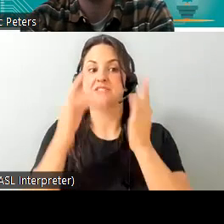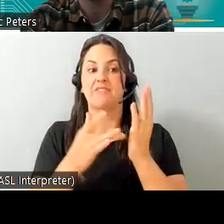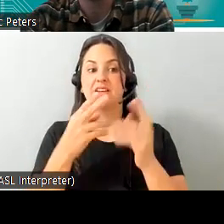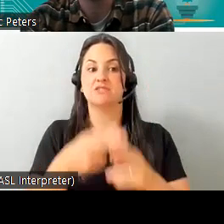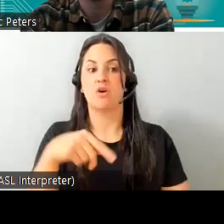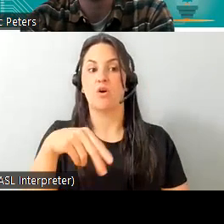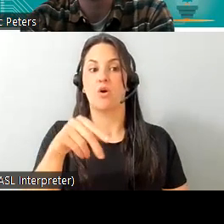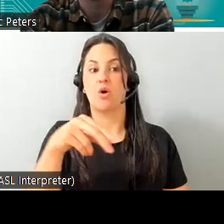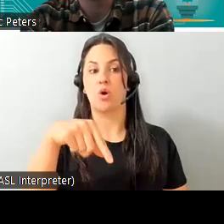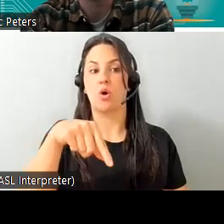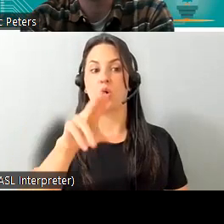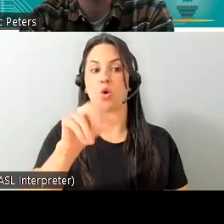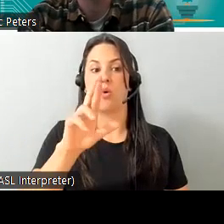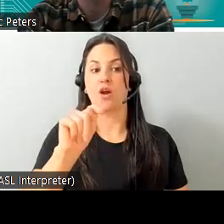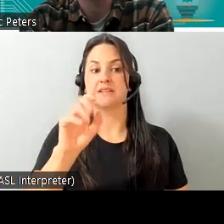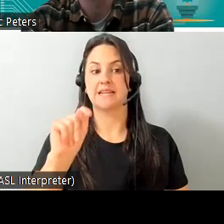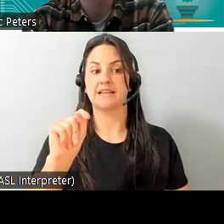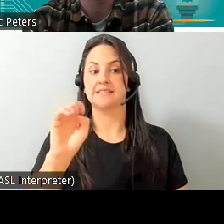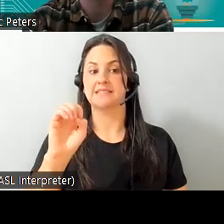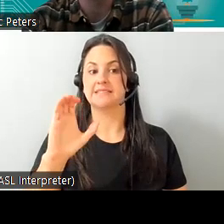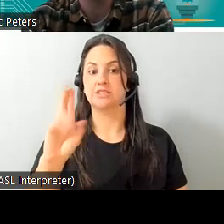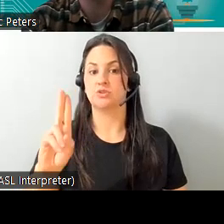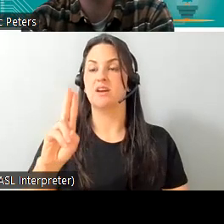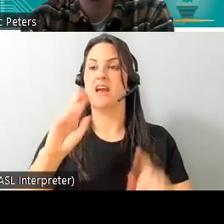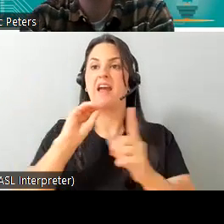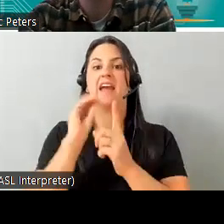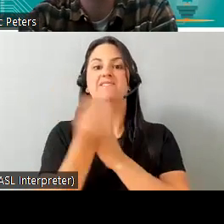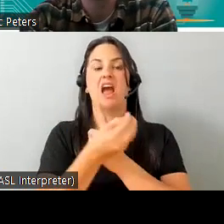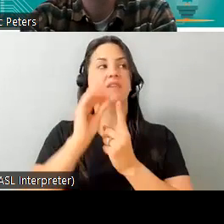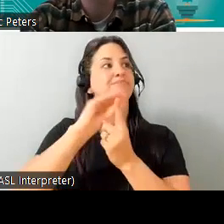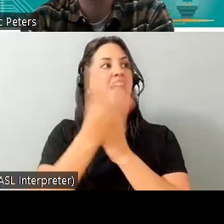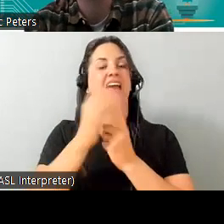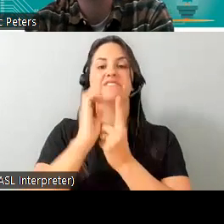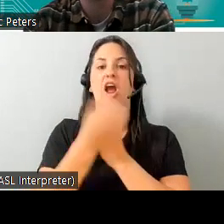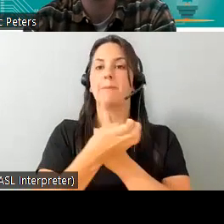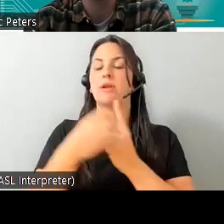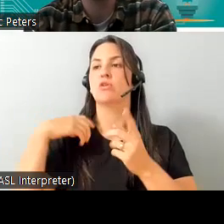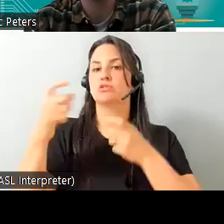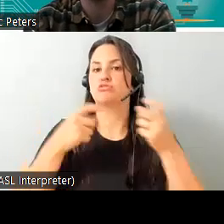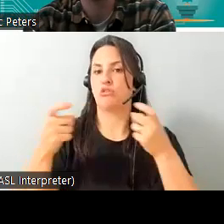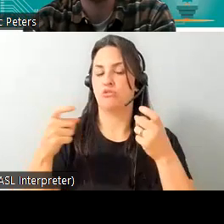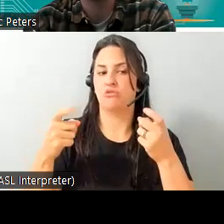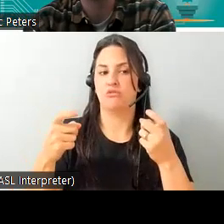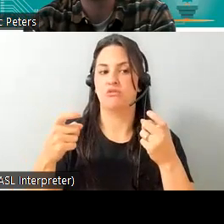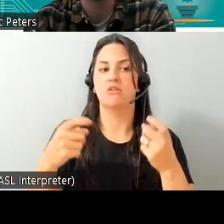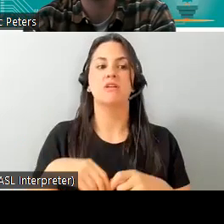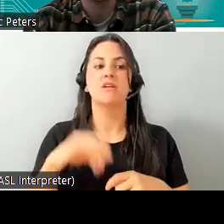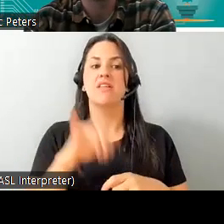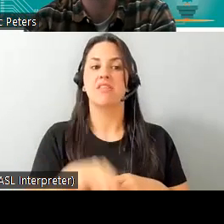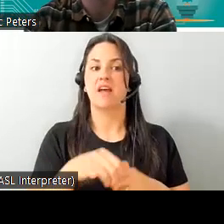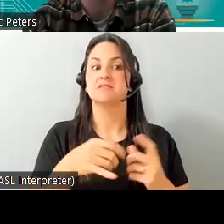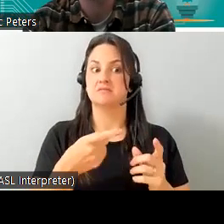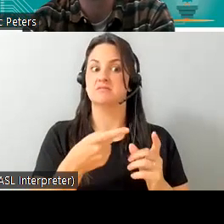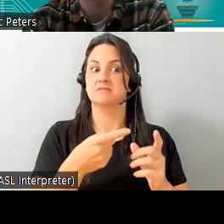quartet ecu standing for environmental control unit and this this device is used by one of our clients at the tetra